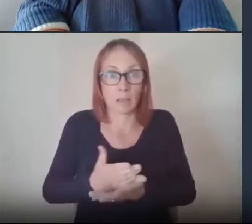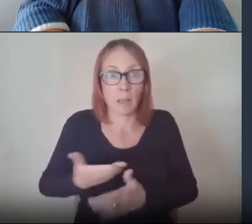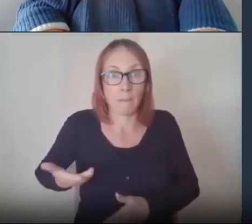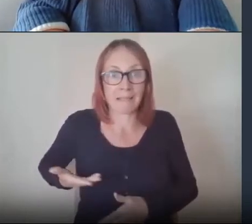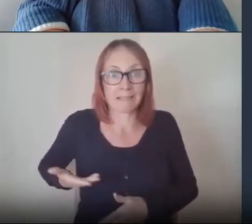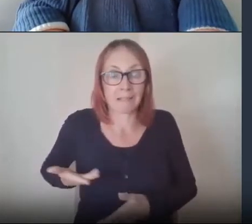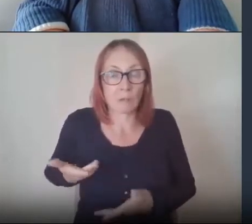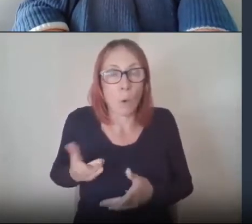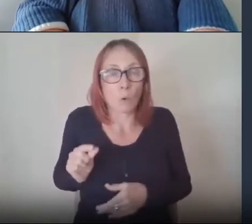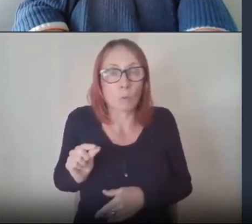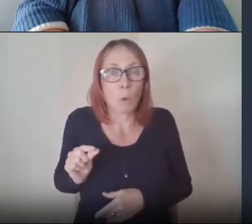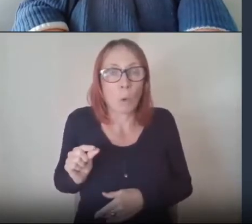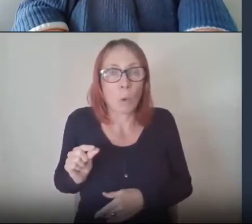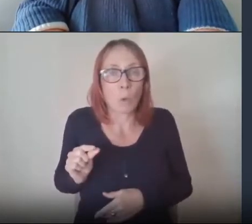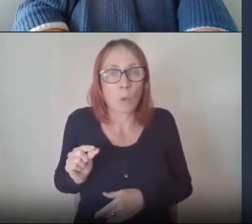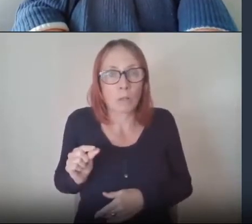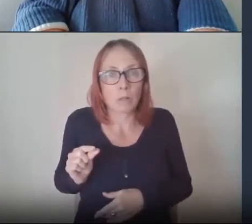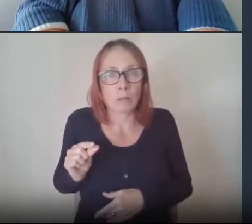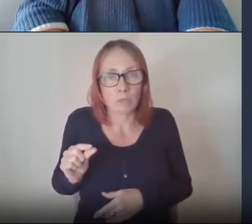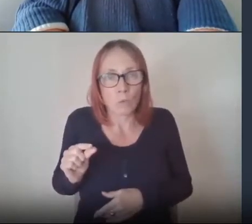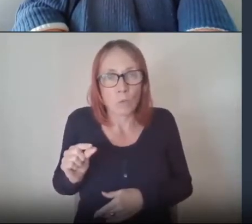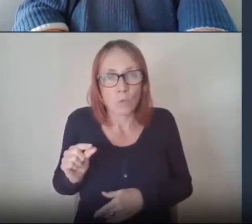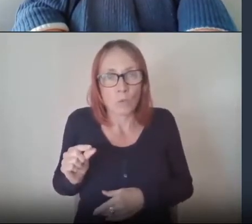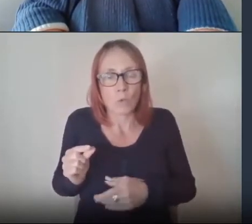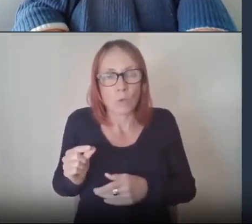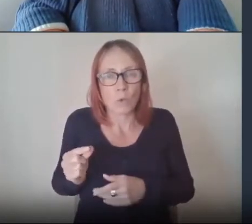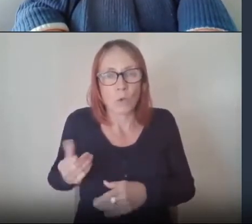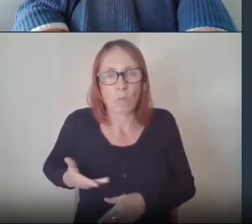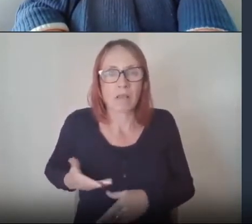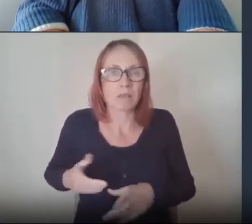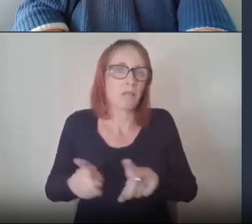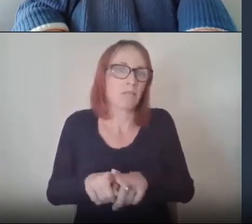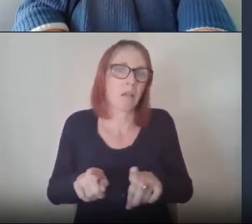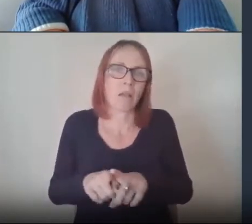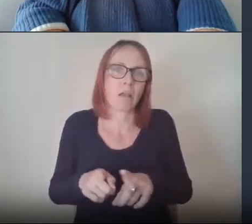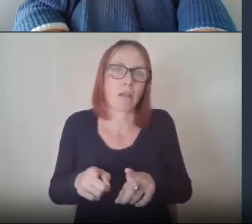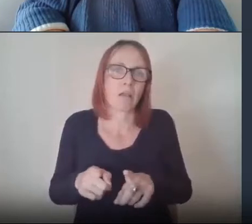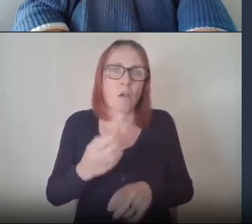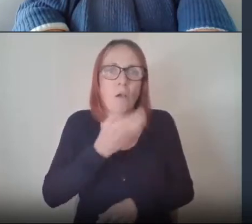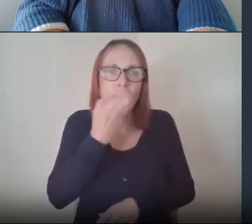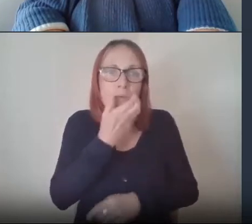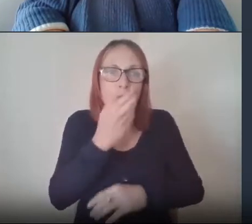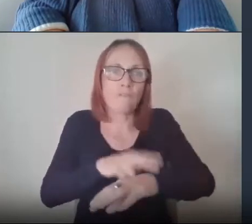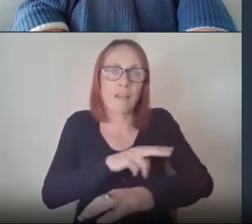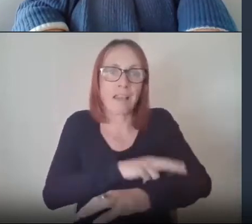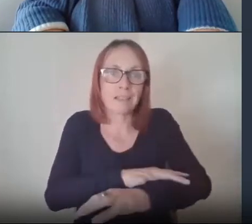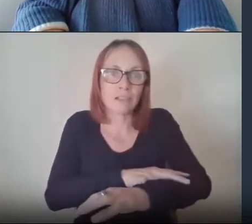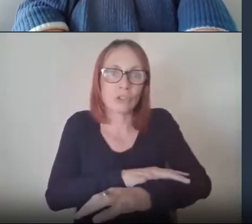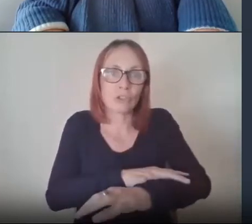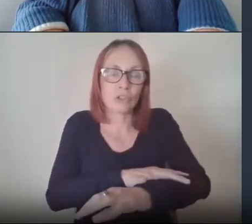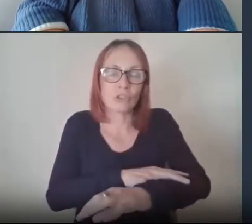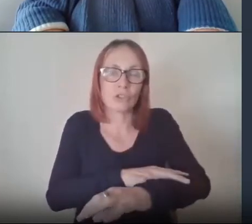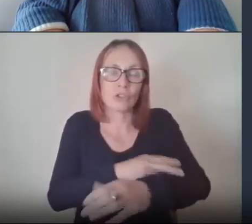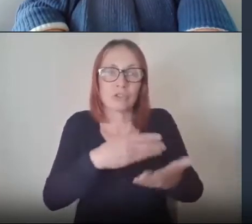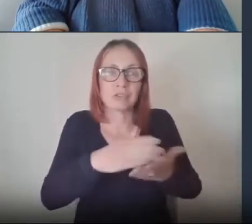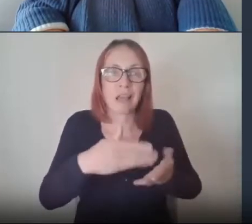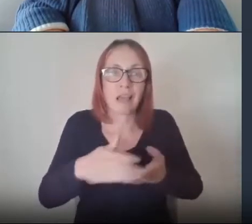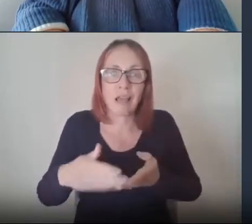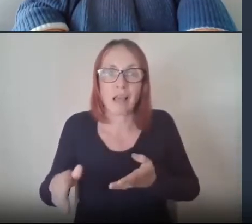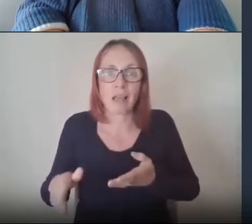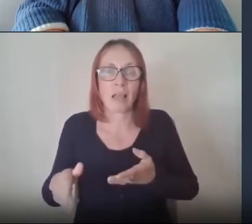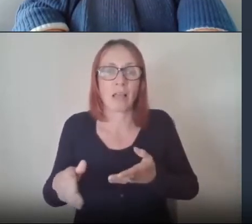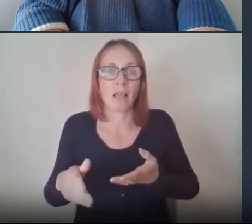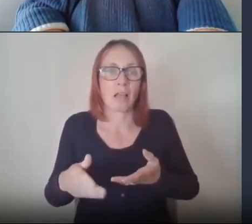everything from um fruit and veg uh wholesalers garages